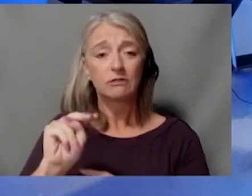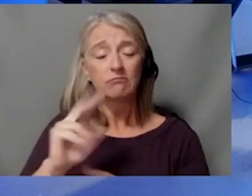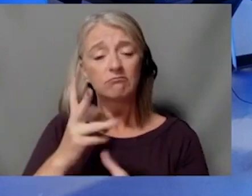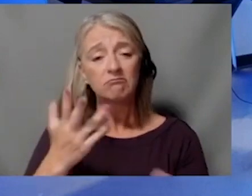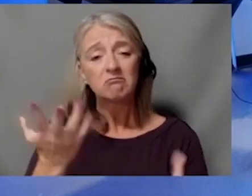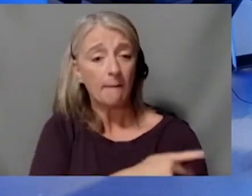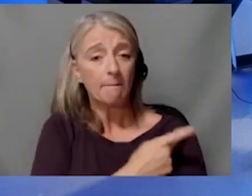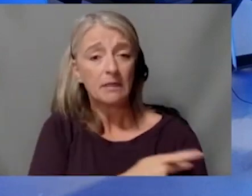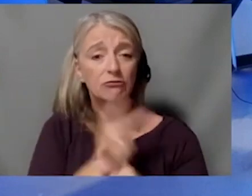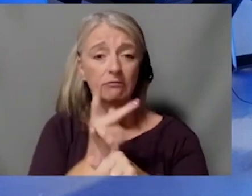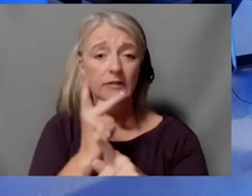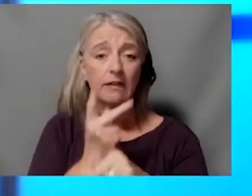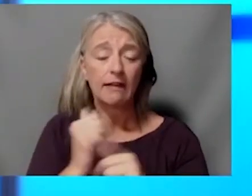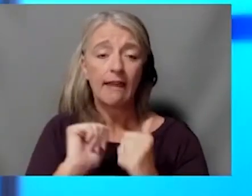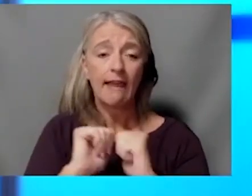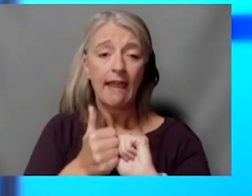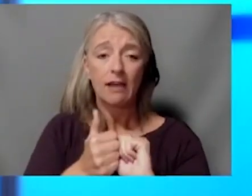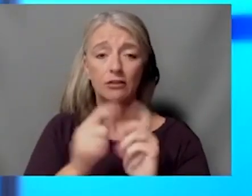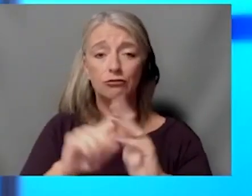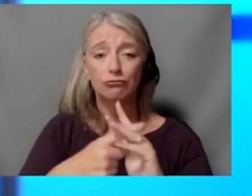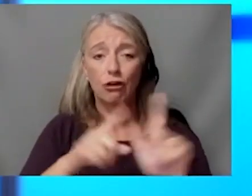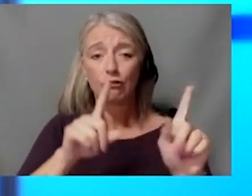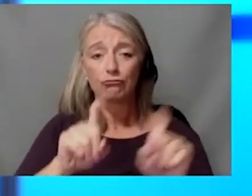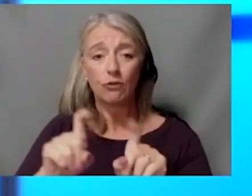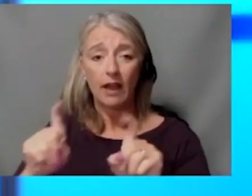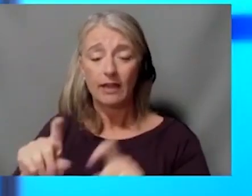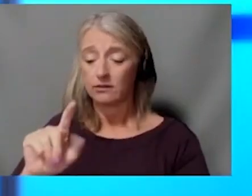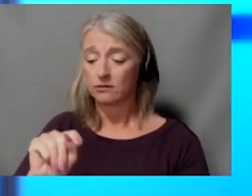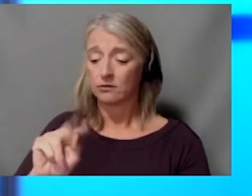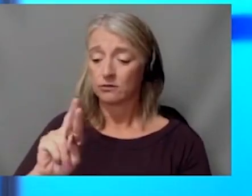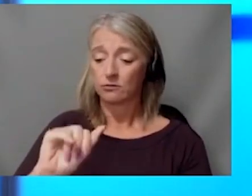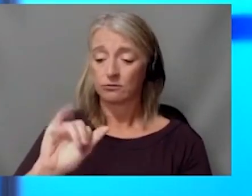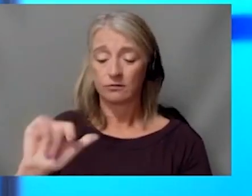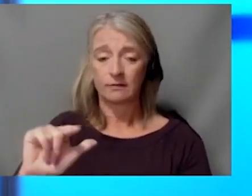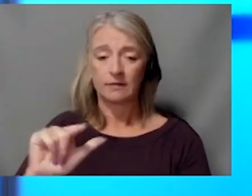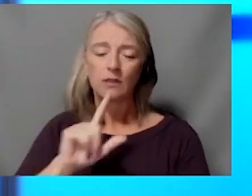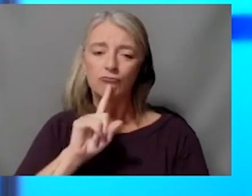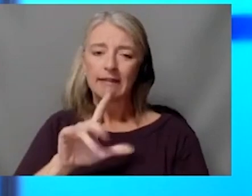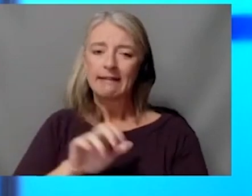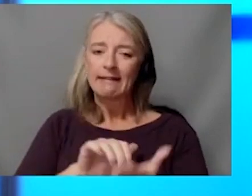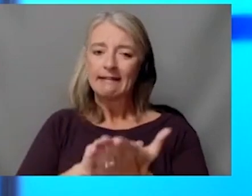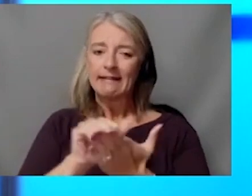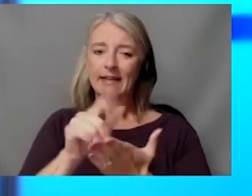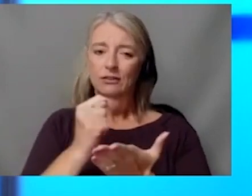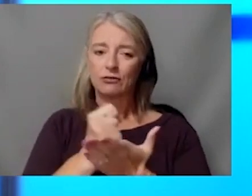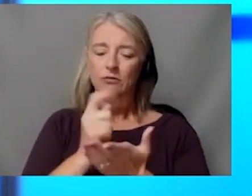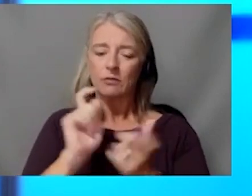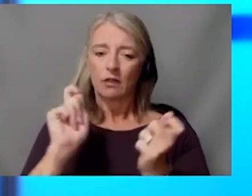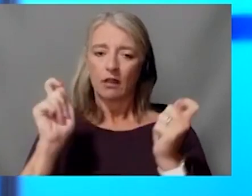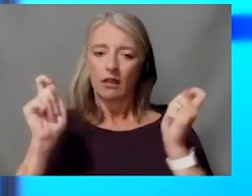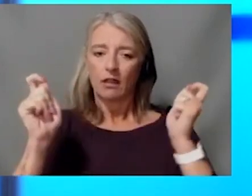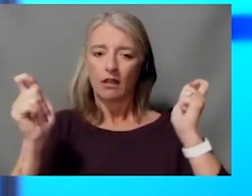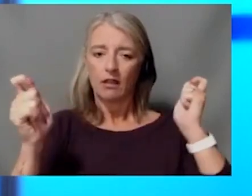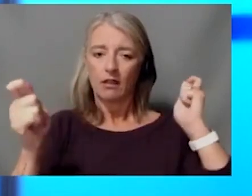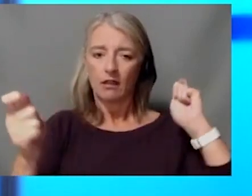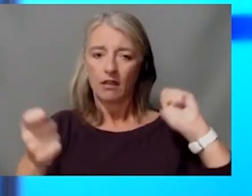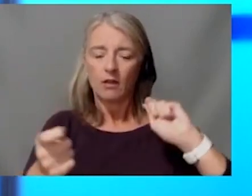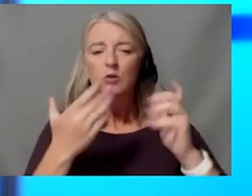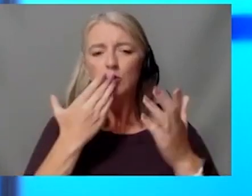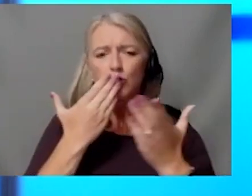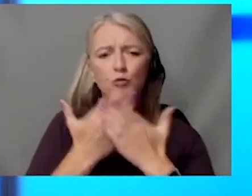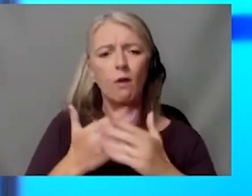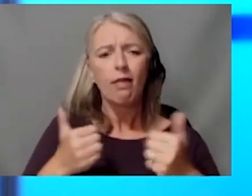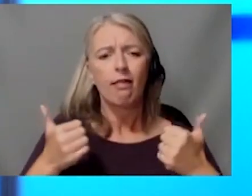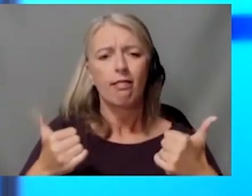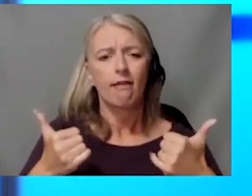to be able to enter into trials. Absolutely. You know, cancer treatment is always evolving. I mean, we do pretty well now, but we